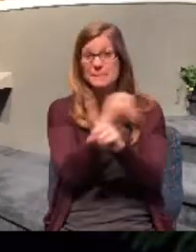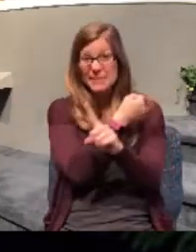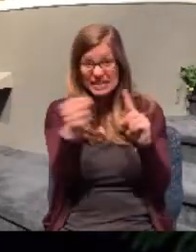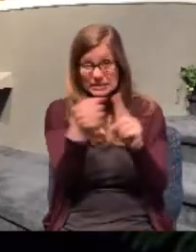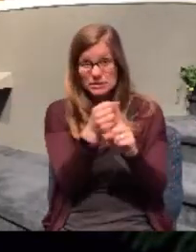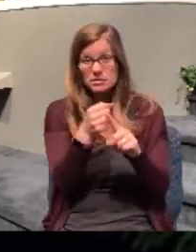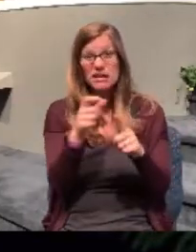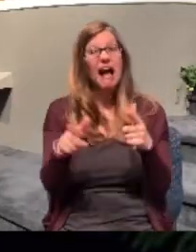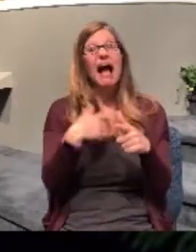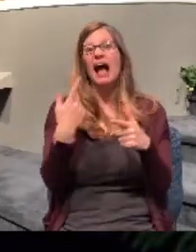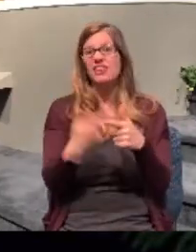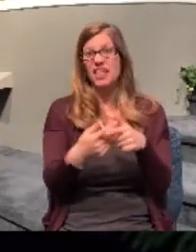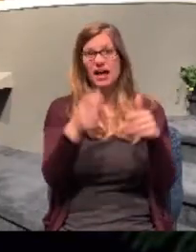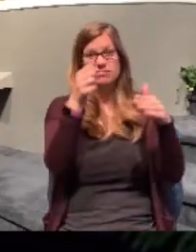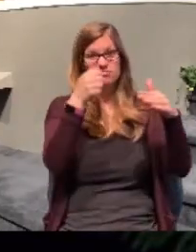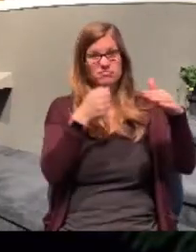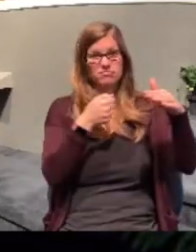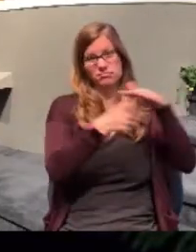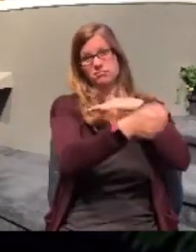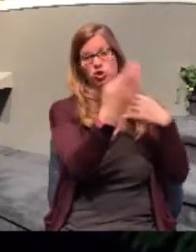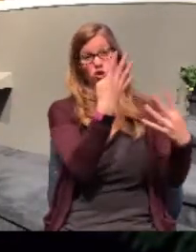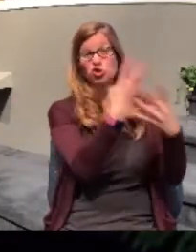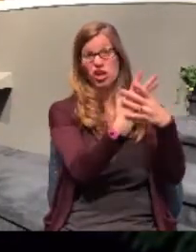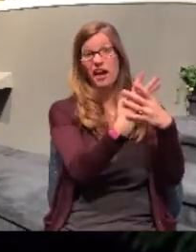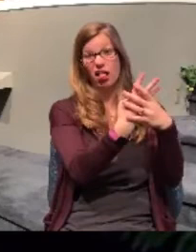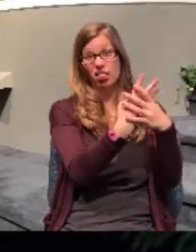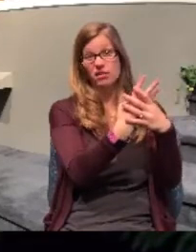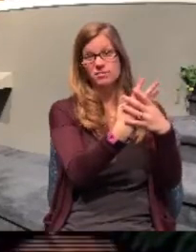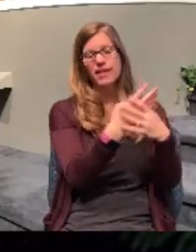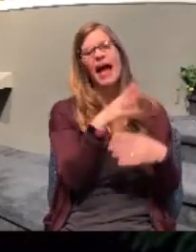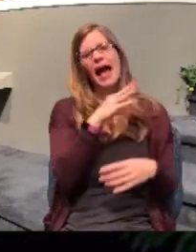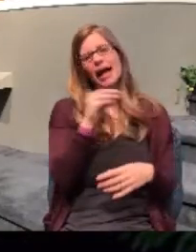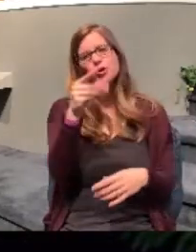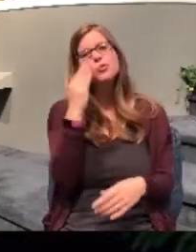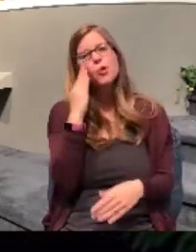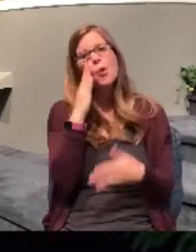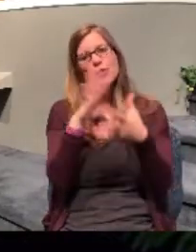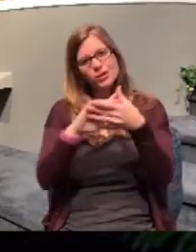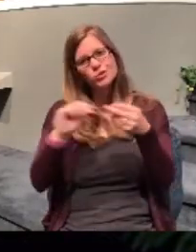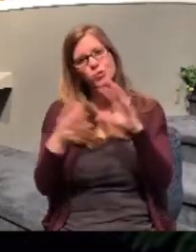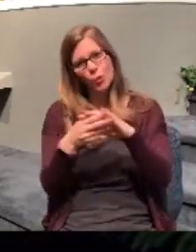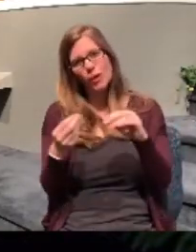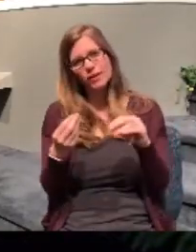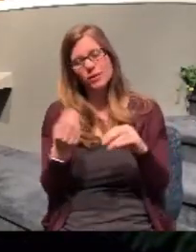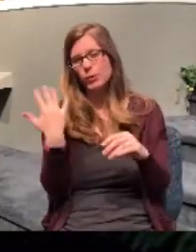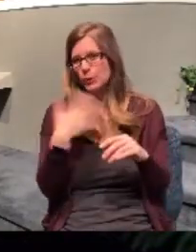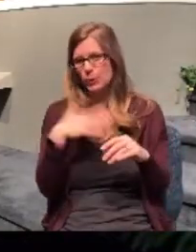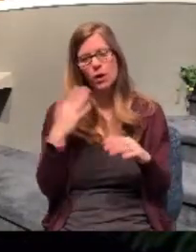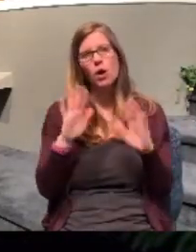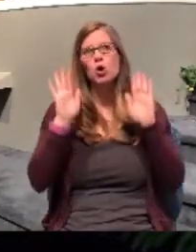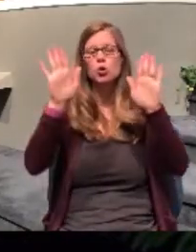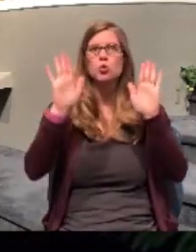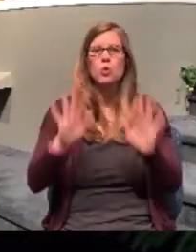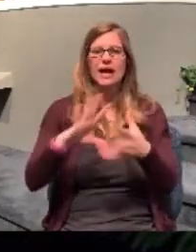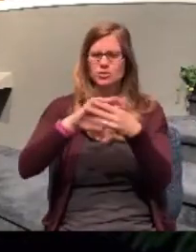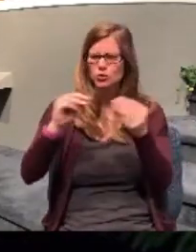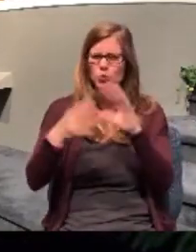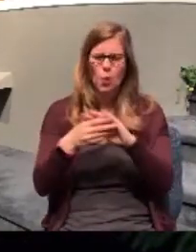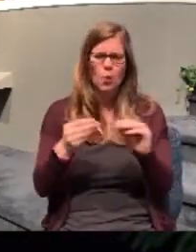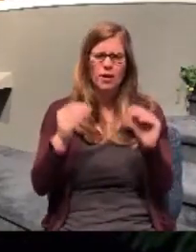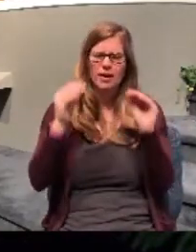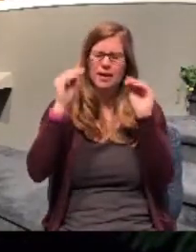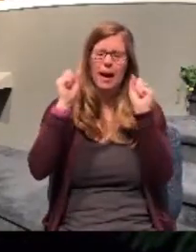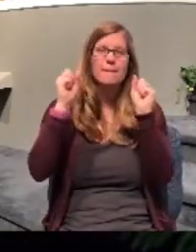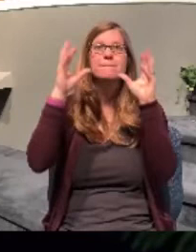and then had them put into prison. You know the rest of the story. What a great, great story. This is an amazing